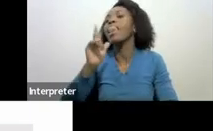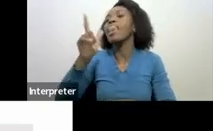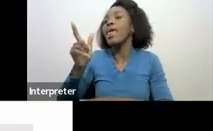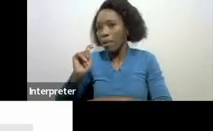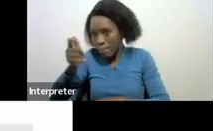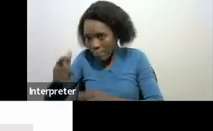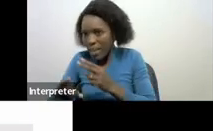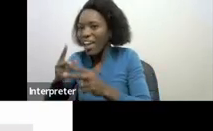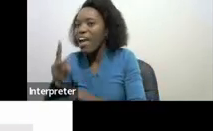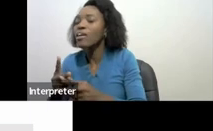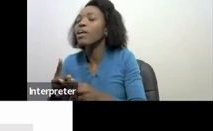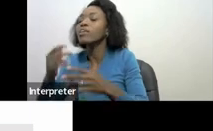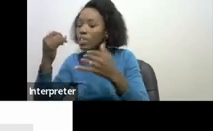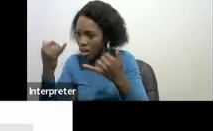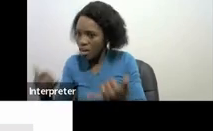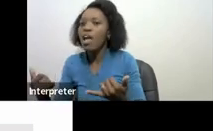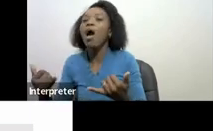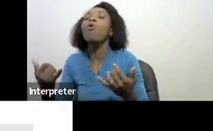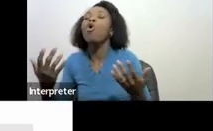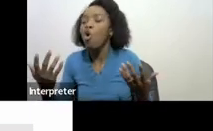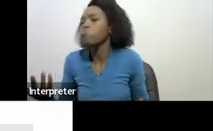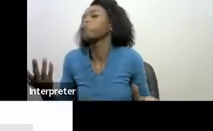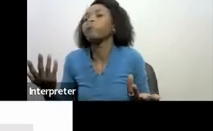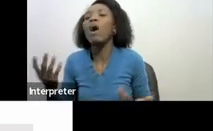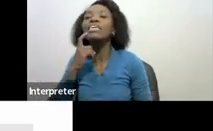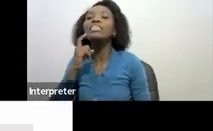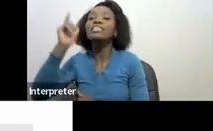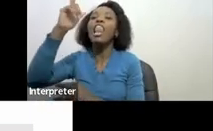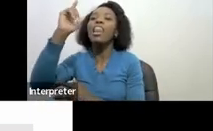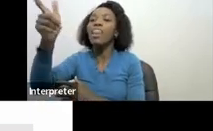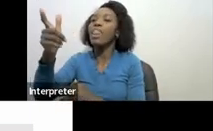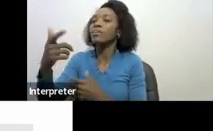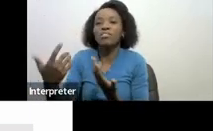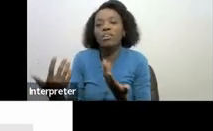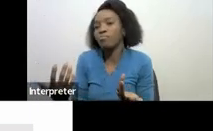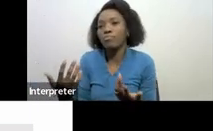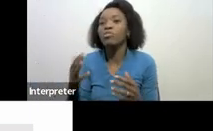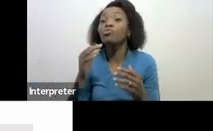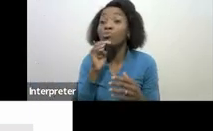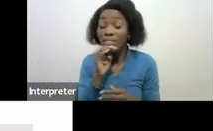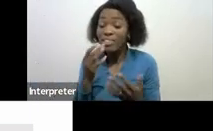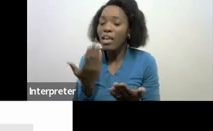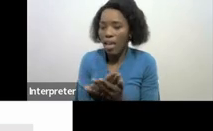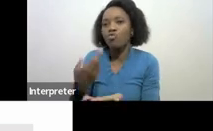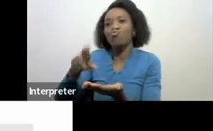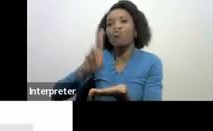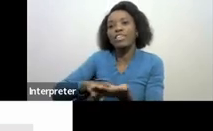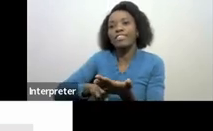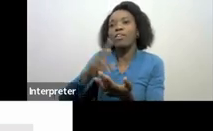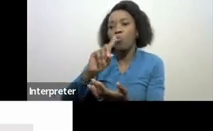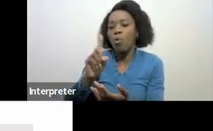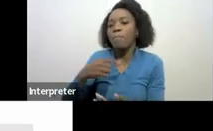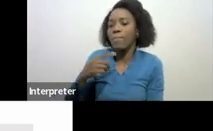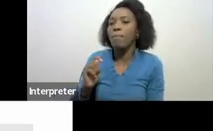if you receive multiple incomes where they don't even deduct any taxes from your income you can register as a provisional tax payer